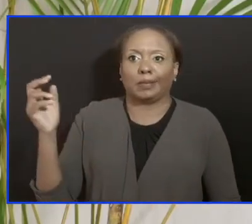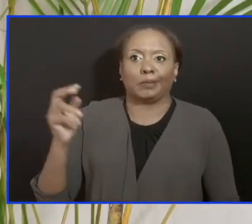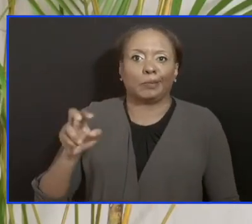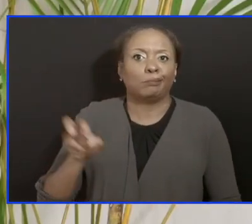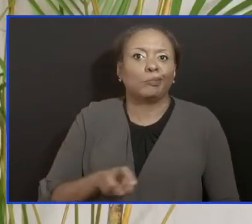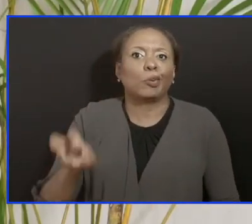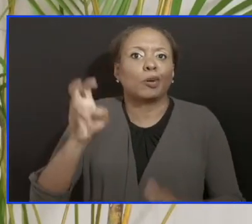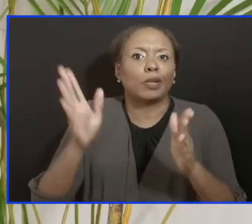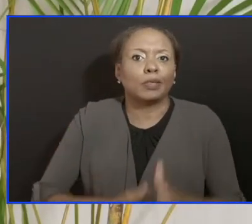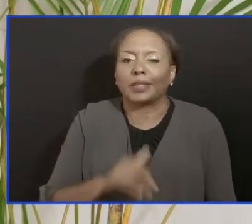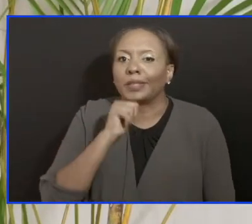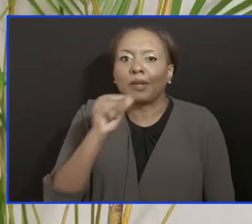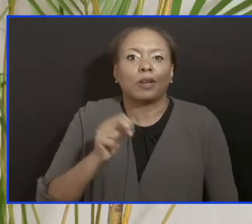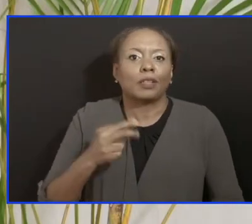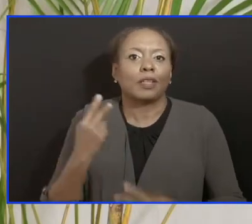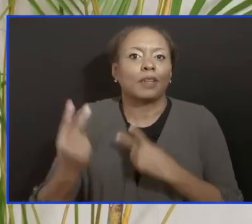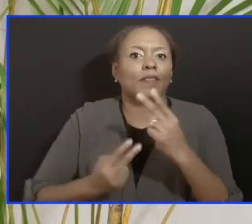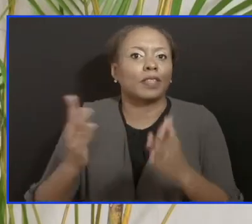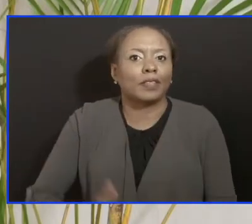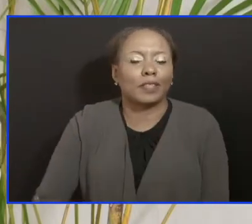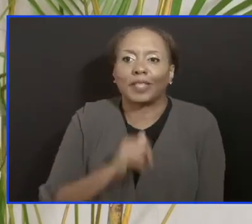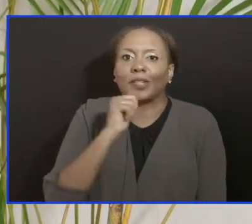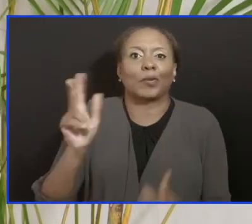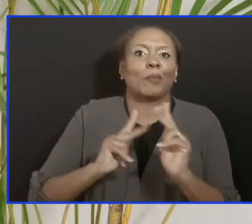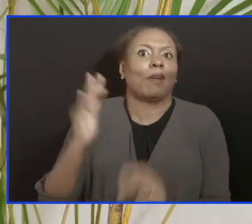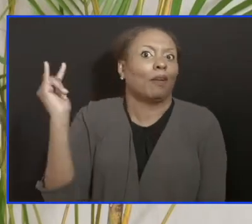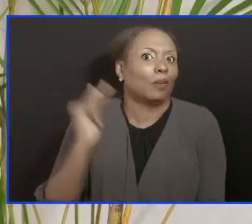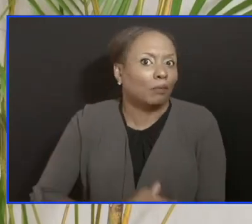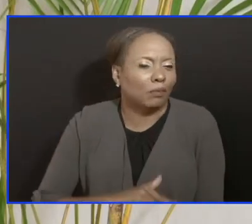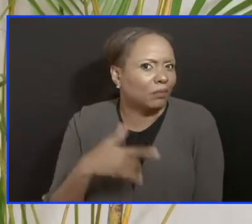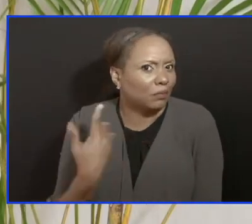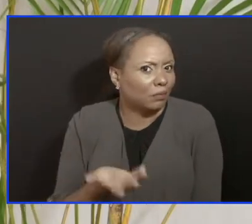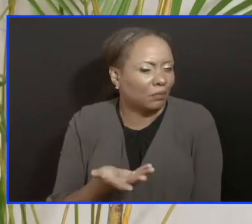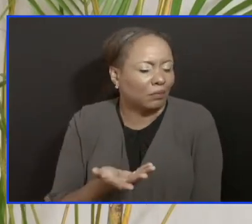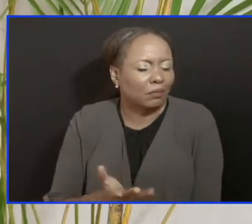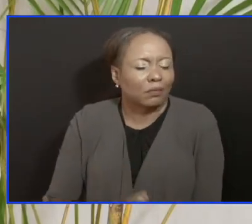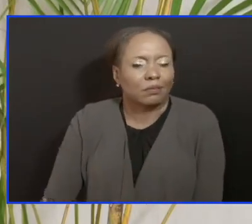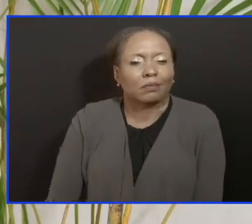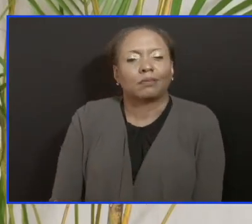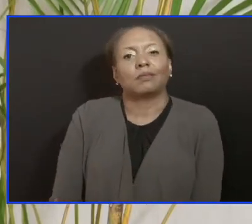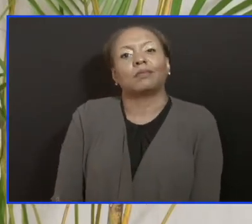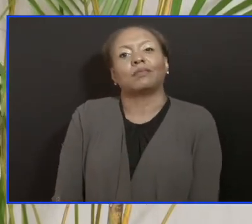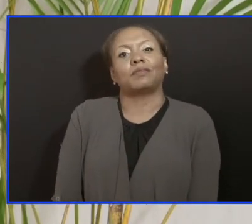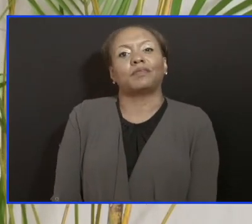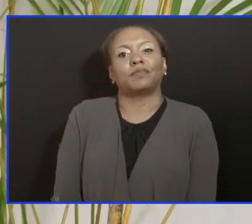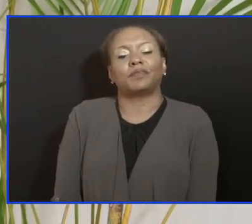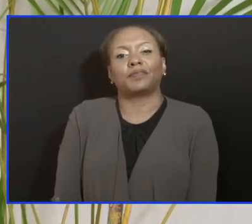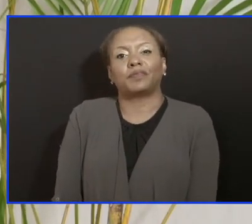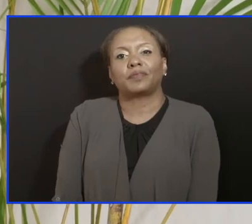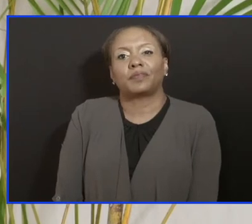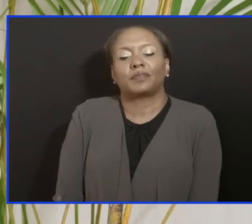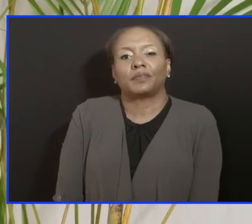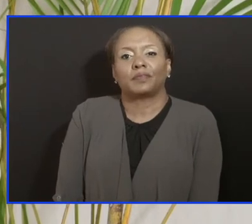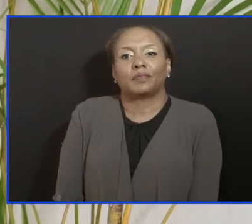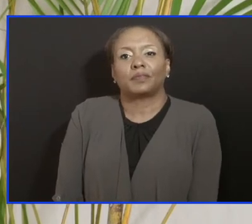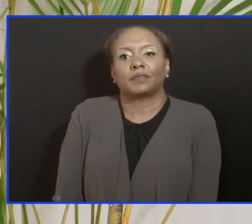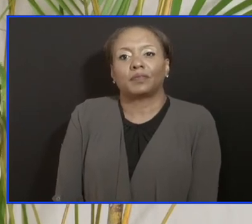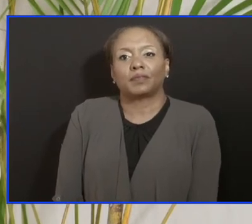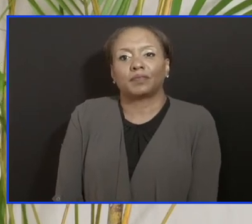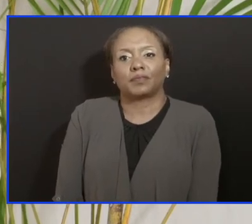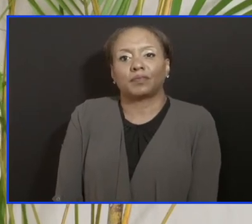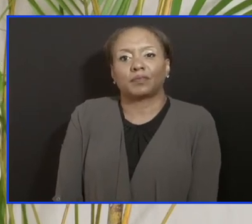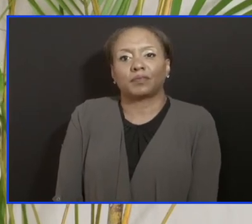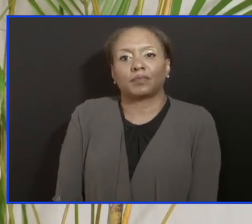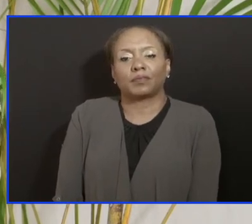That is what we have been seeing coming out of the travelers coming into Barbados. But even